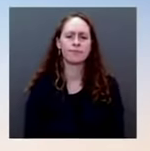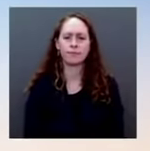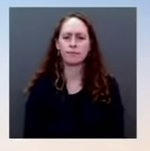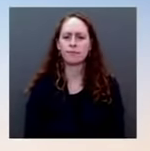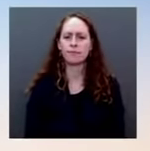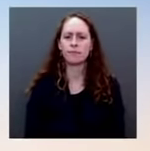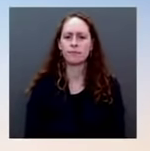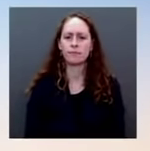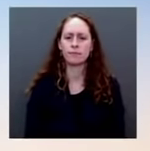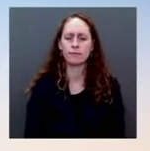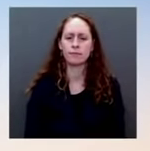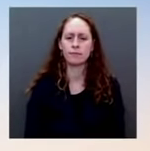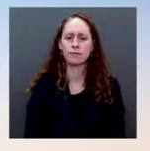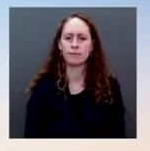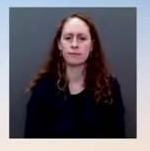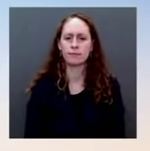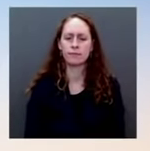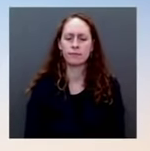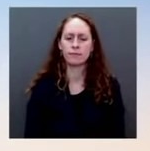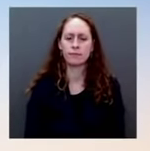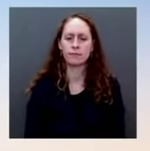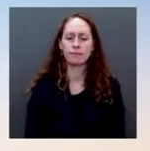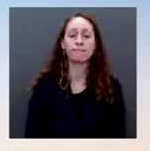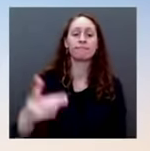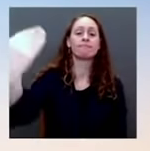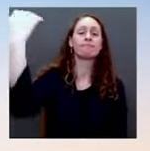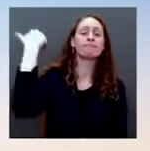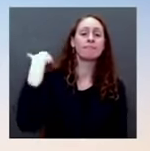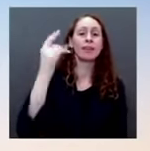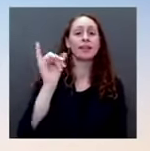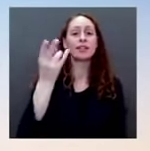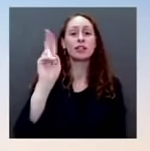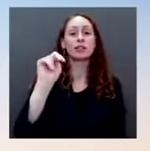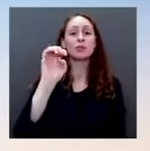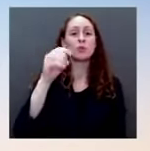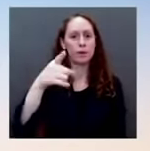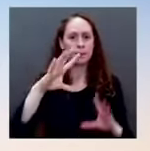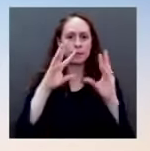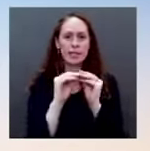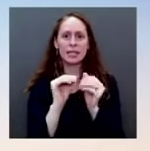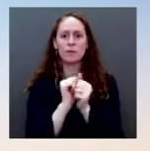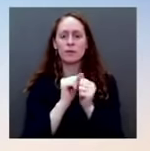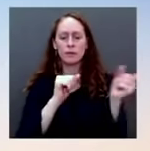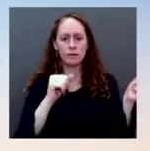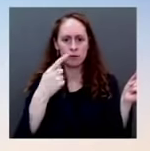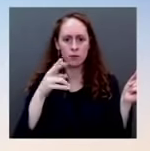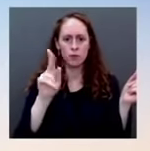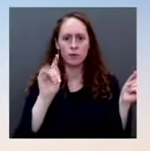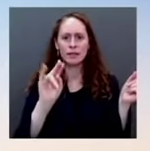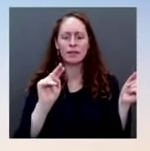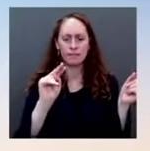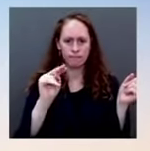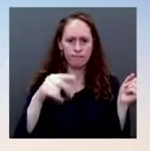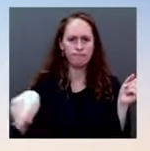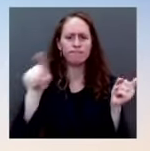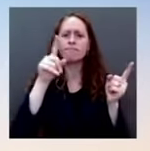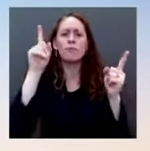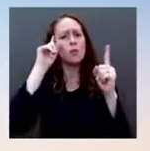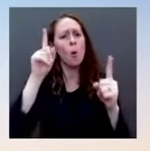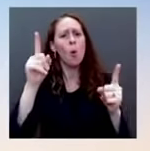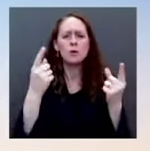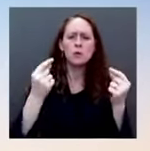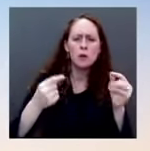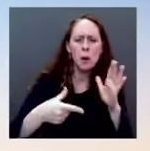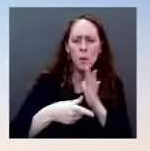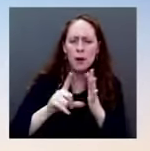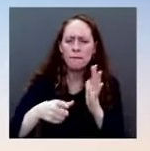the national security team undertook a comprehensive review of the official documentary record of all the interactions that President Trump